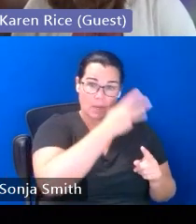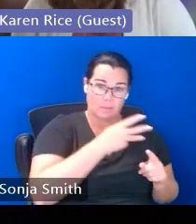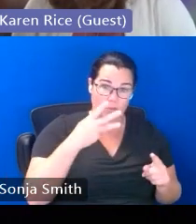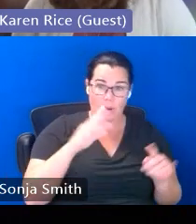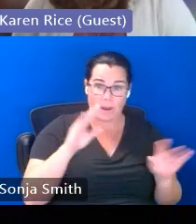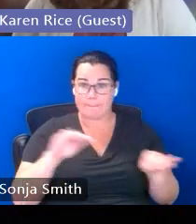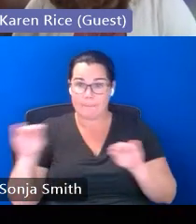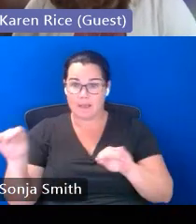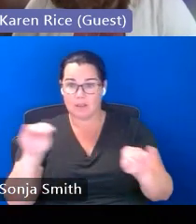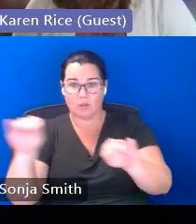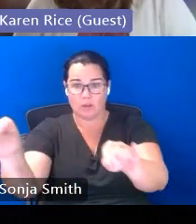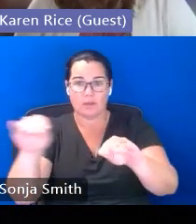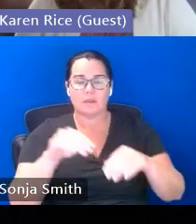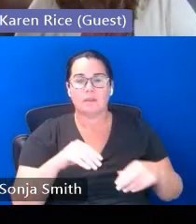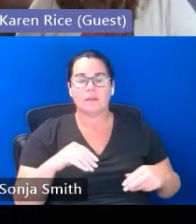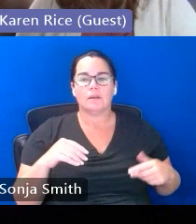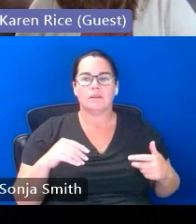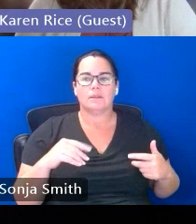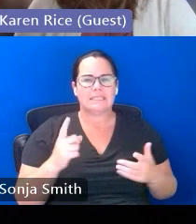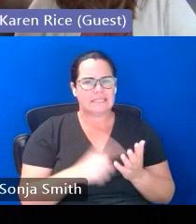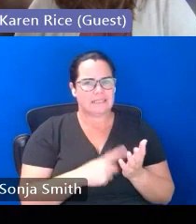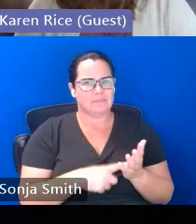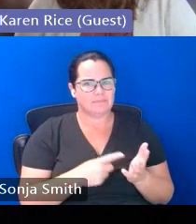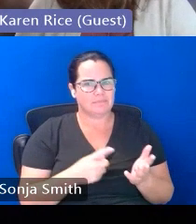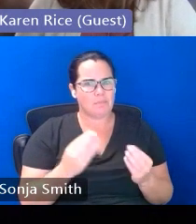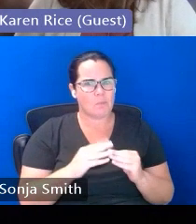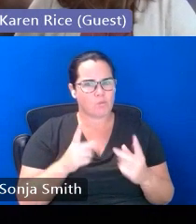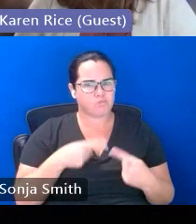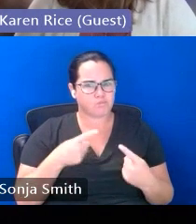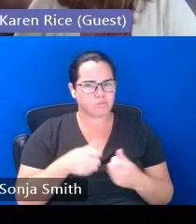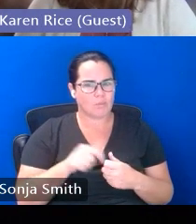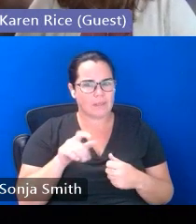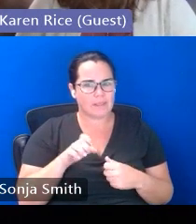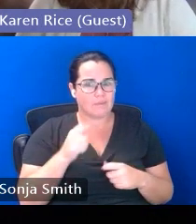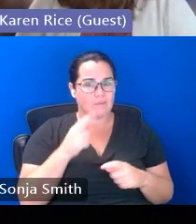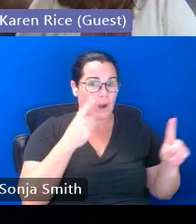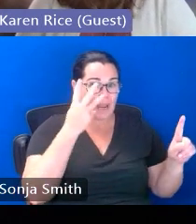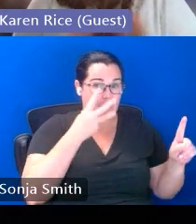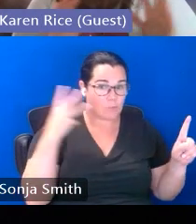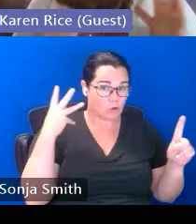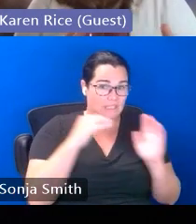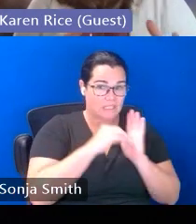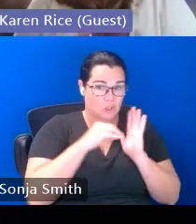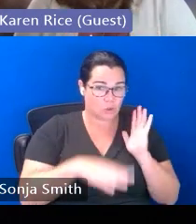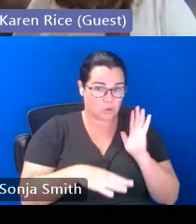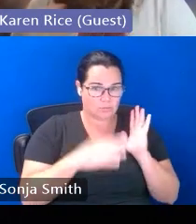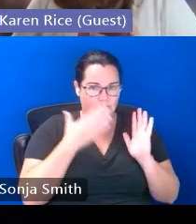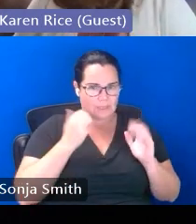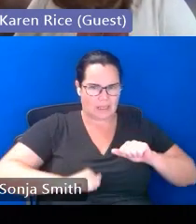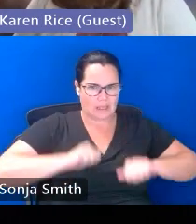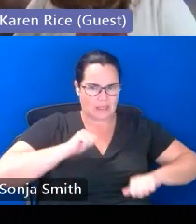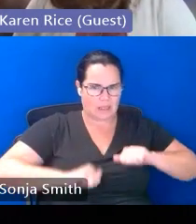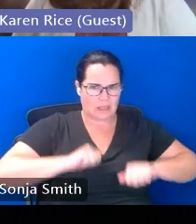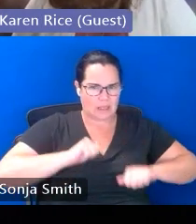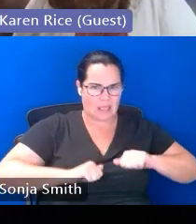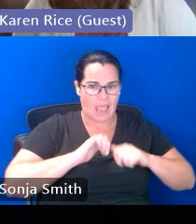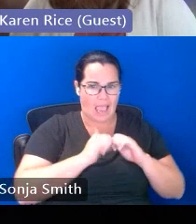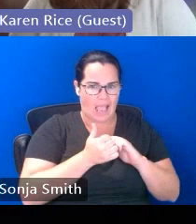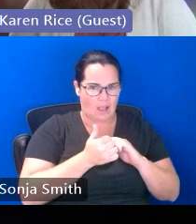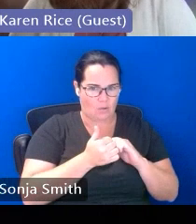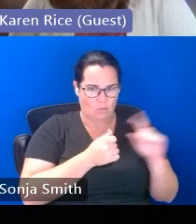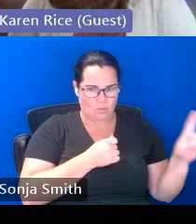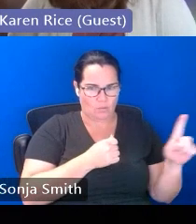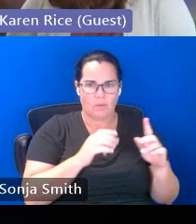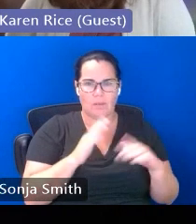sometimes this tends to be more of a struggle for leas with their immigrant students because they're not quite sure how to navigate that more so than with their